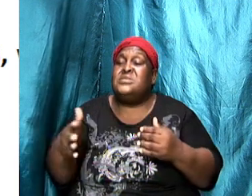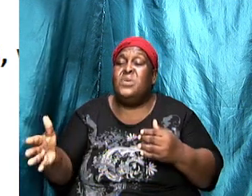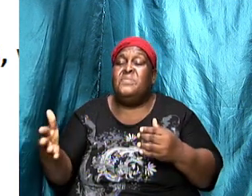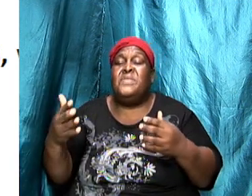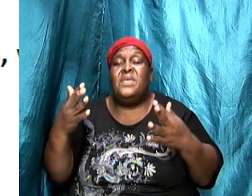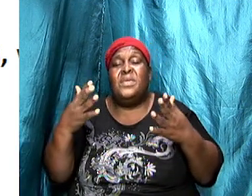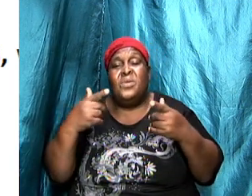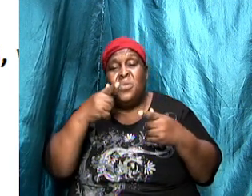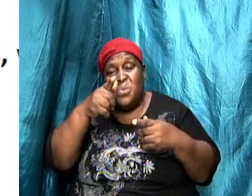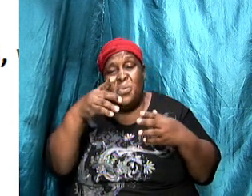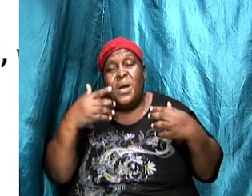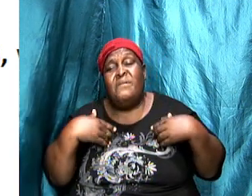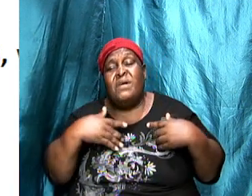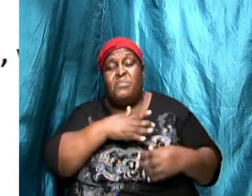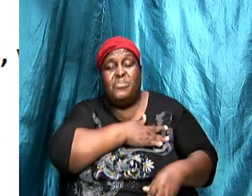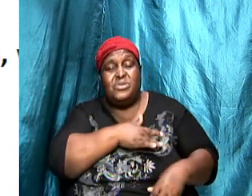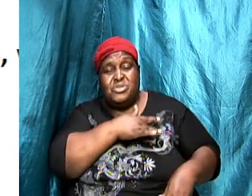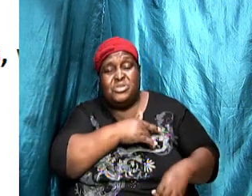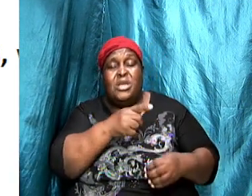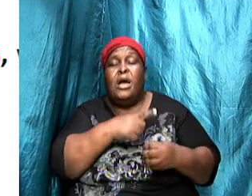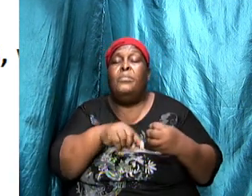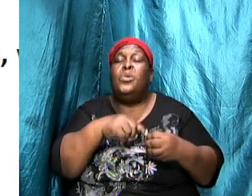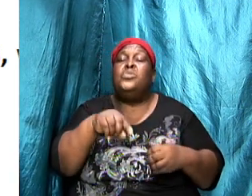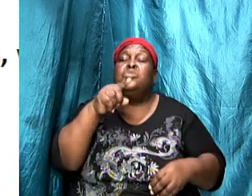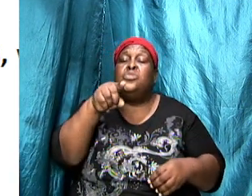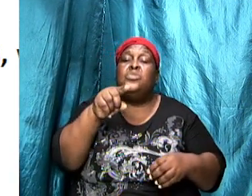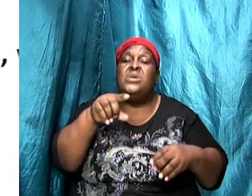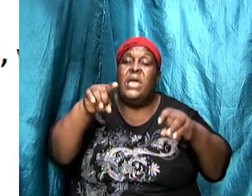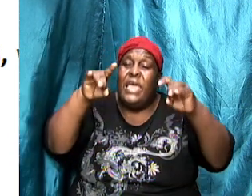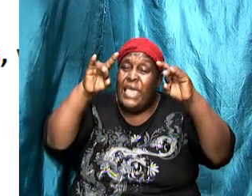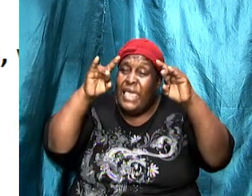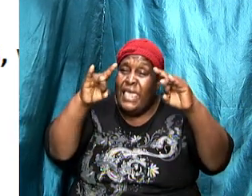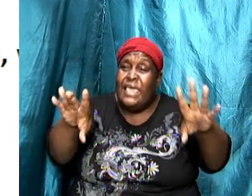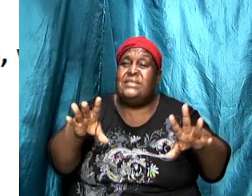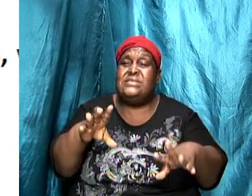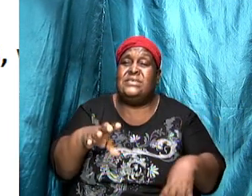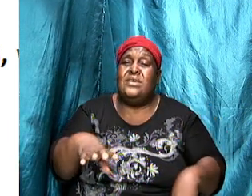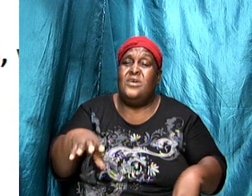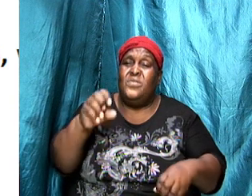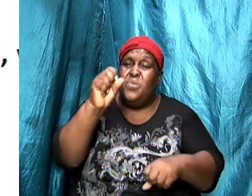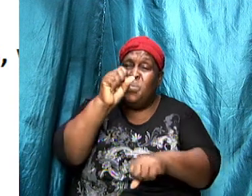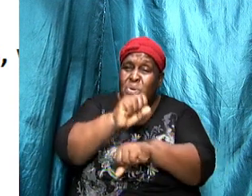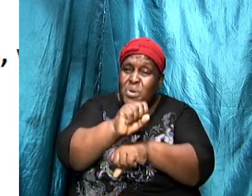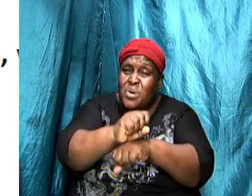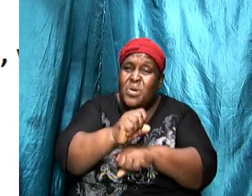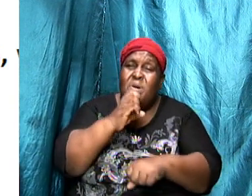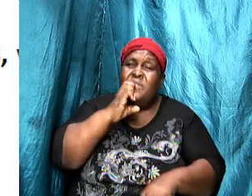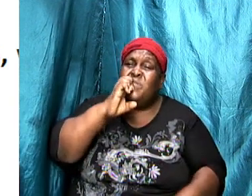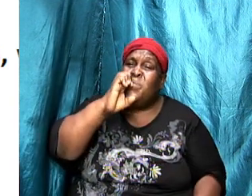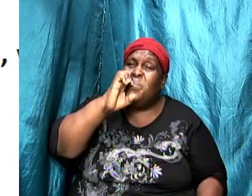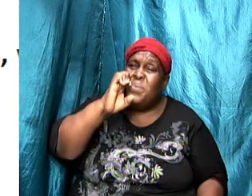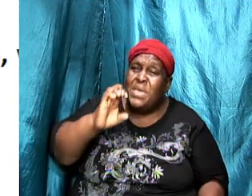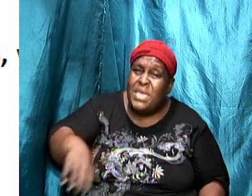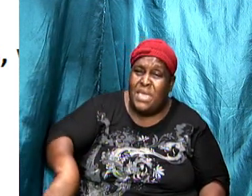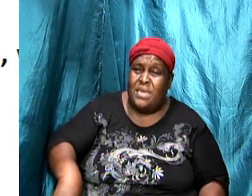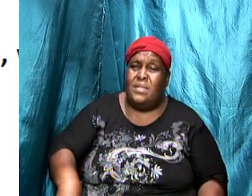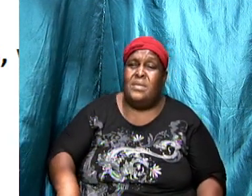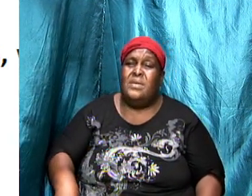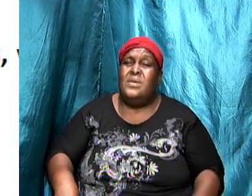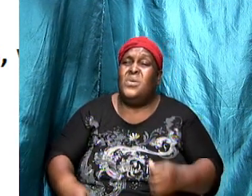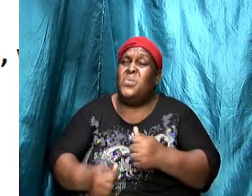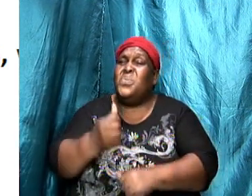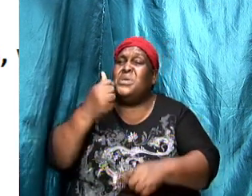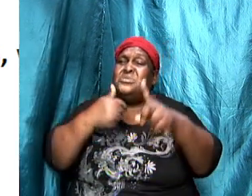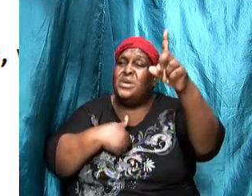appreciate about you you hate the deeds of the Nicolaitans which I also